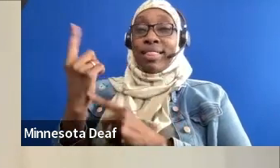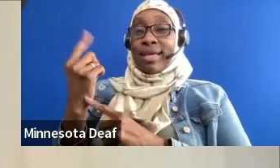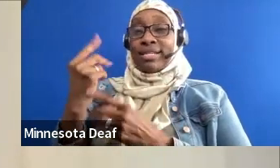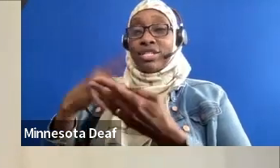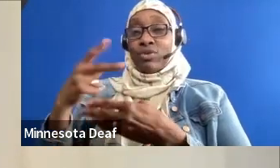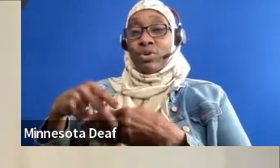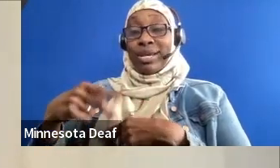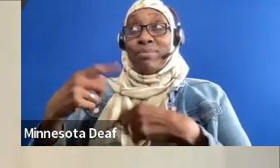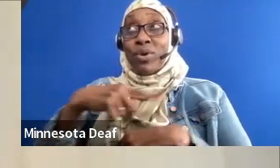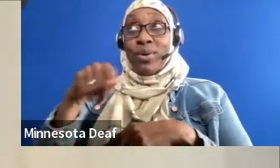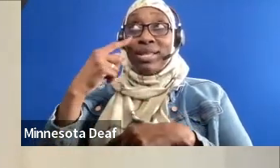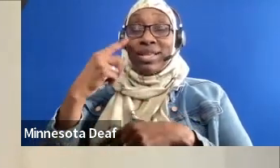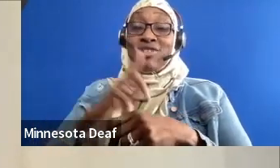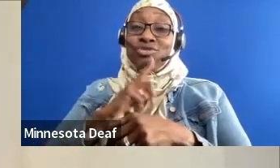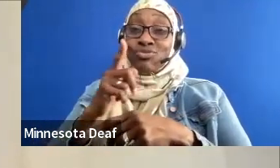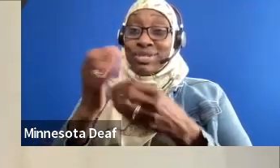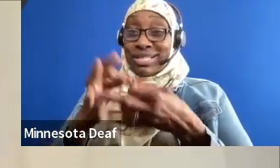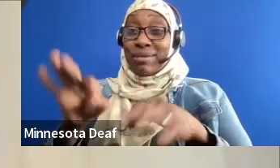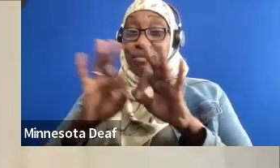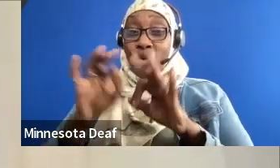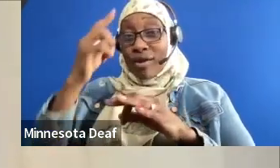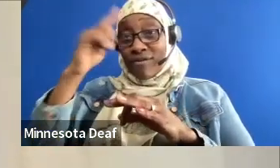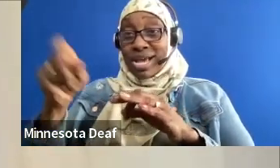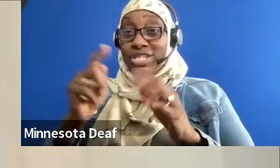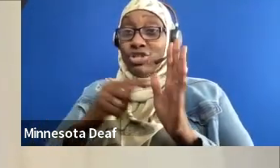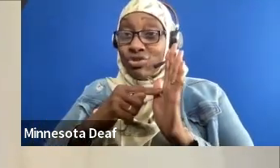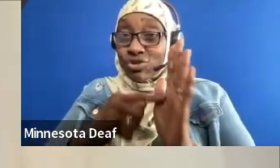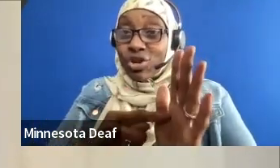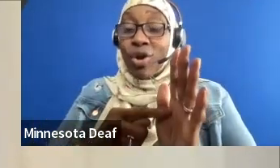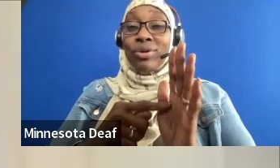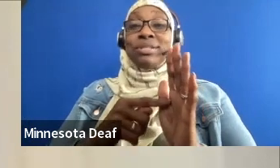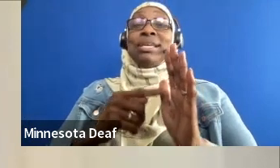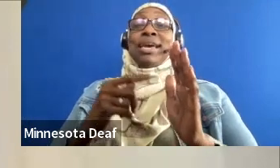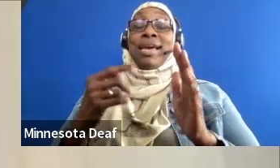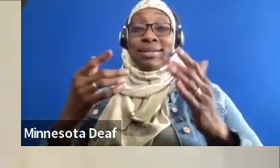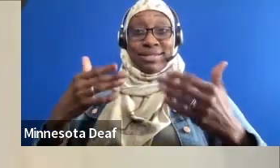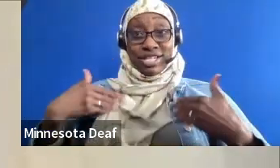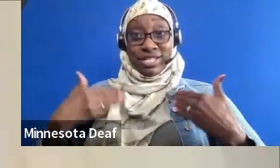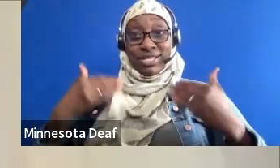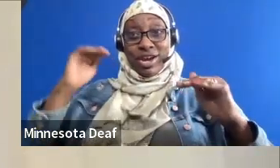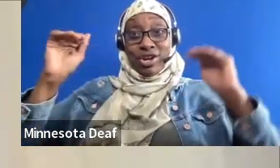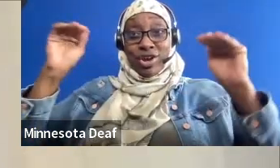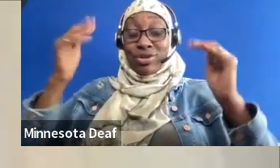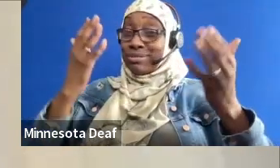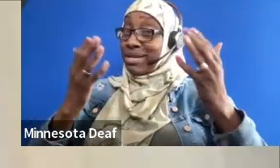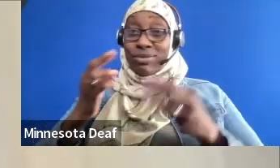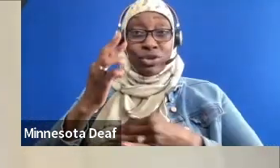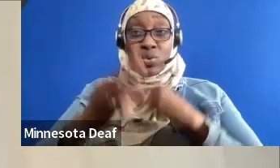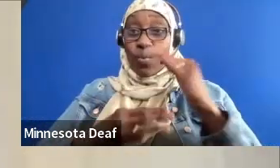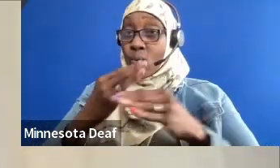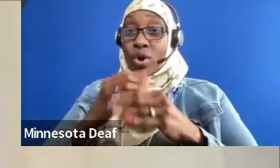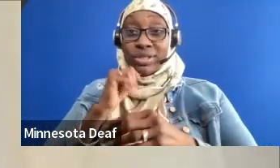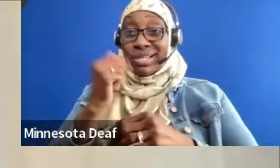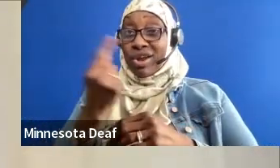as disabled young adults, even though the world may not always be accessible or ready for us, we have the confidence and the